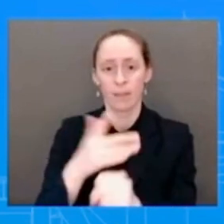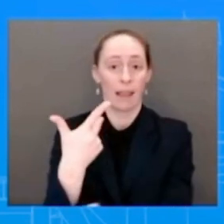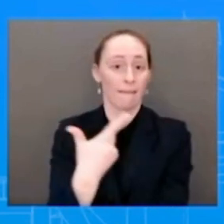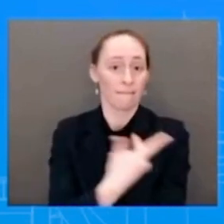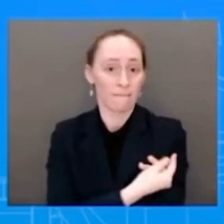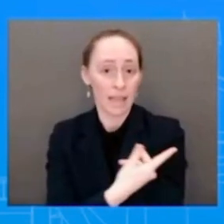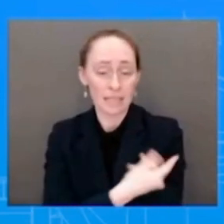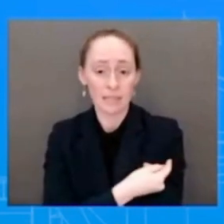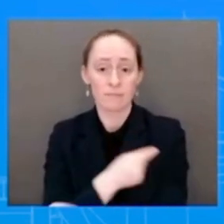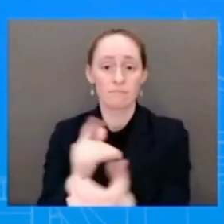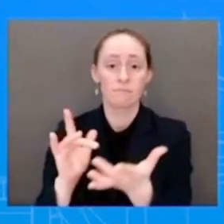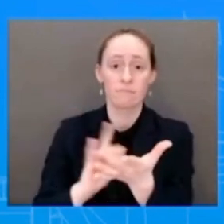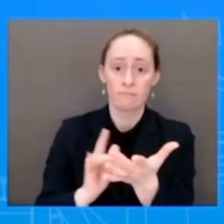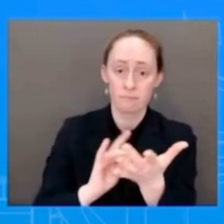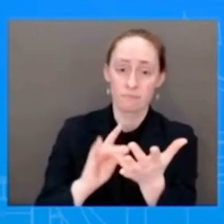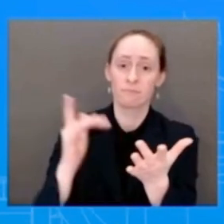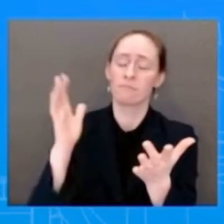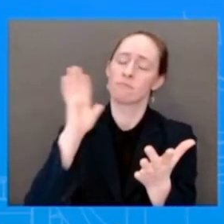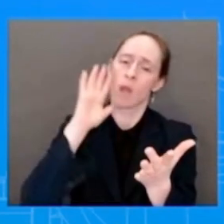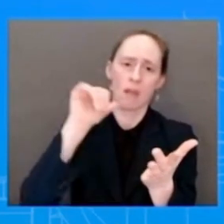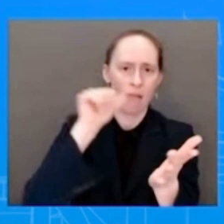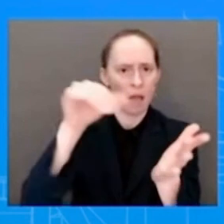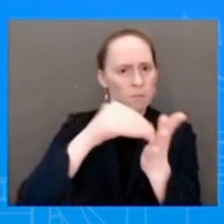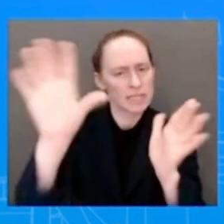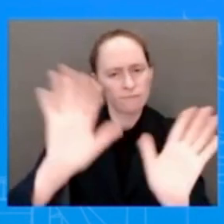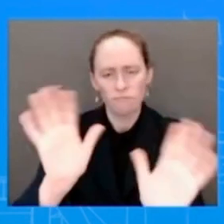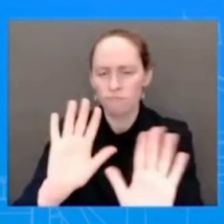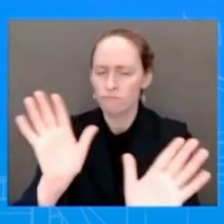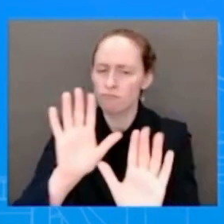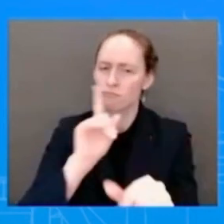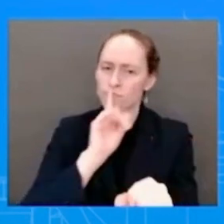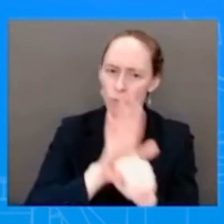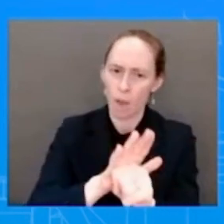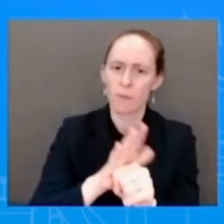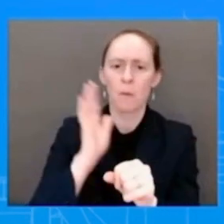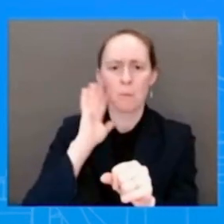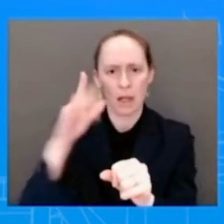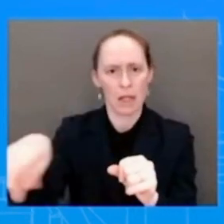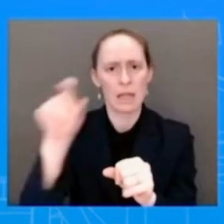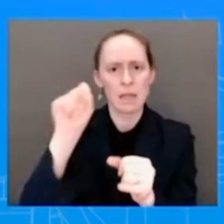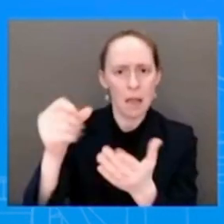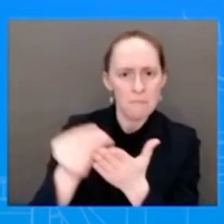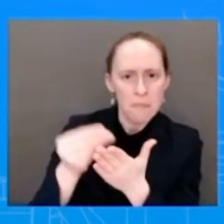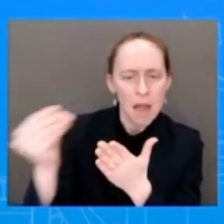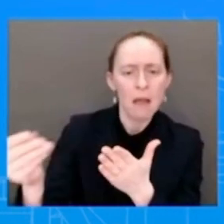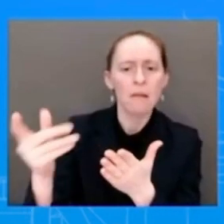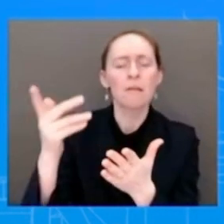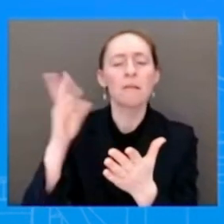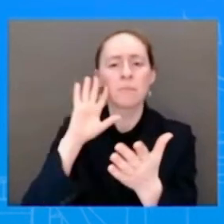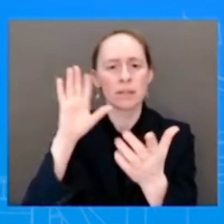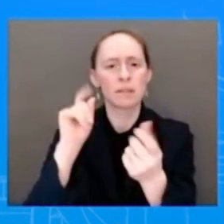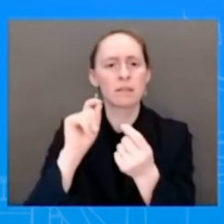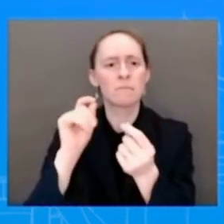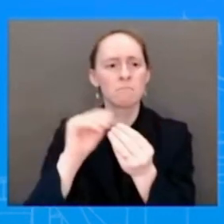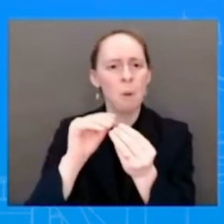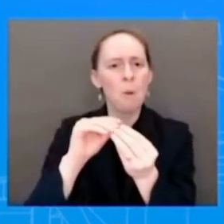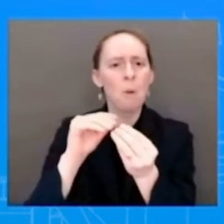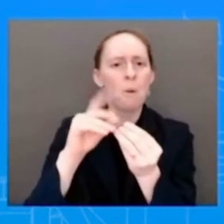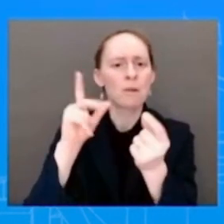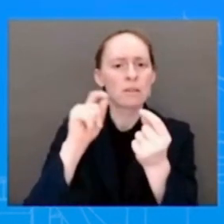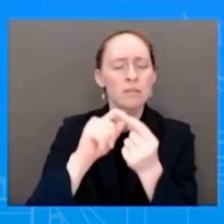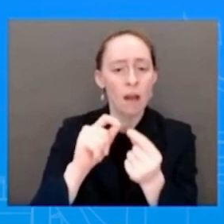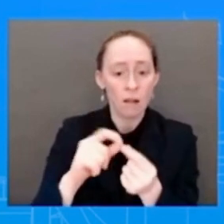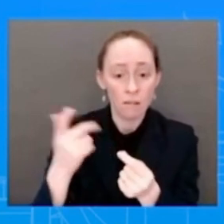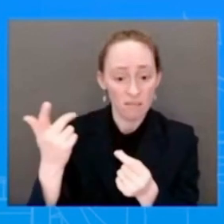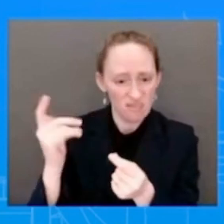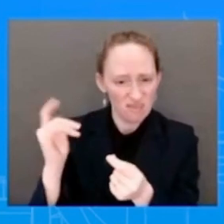after the emergency ends. And he said, quote, more details to follow. Does that mean there is a new program in the works? Will it be announced in the coming days, in the